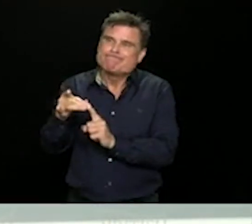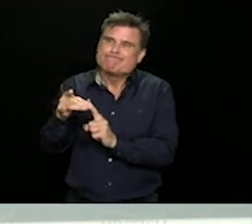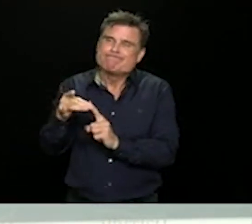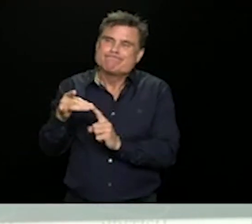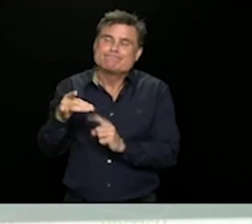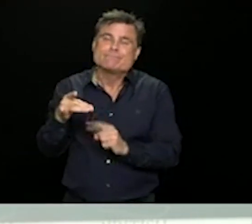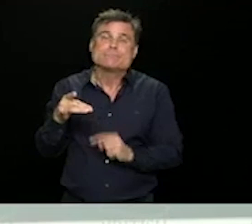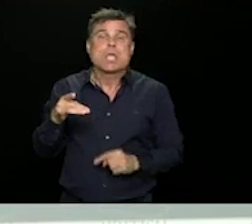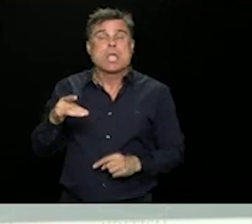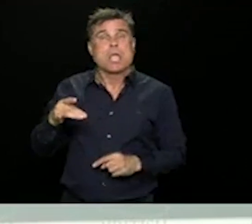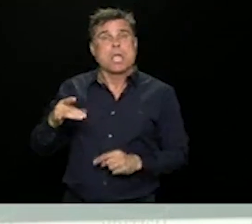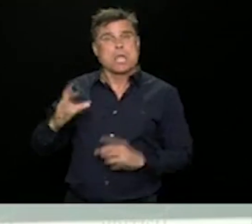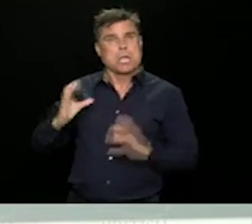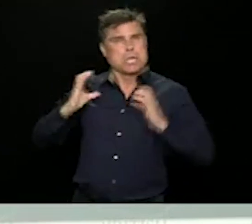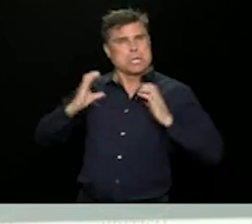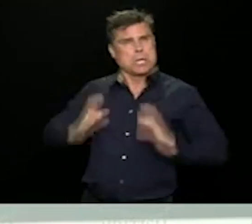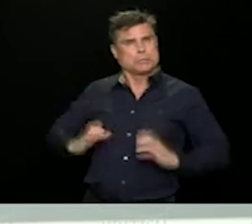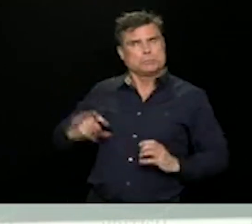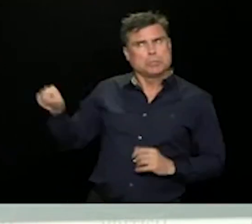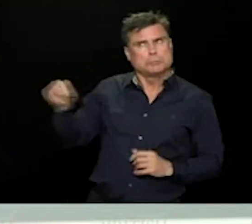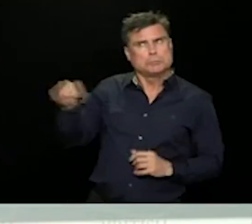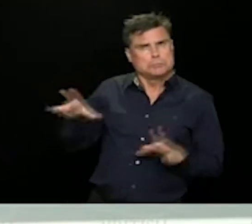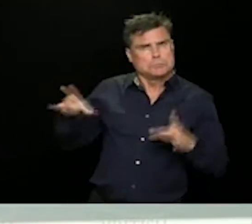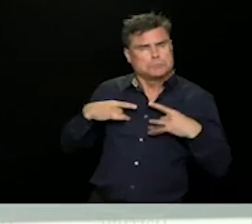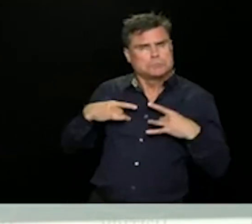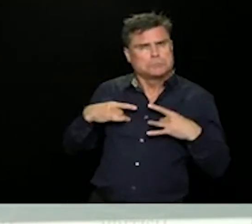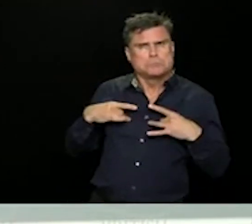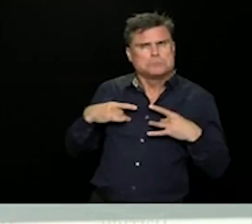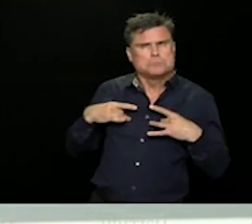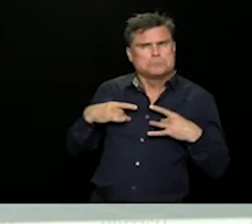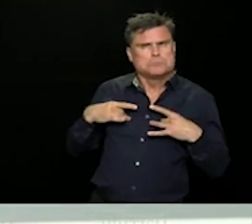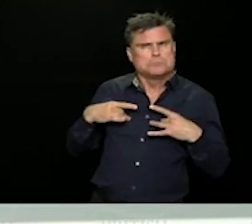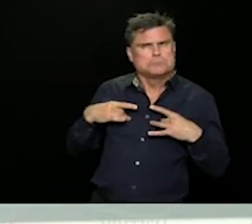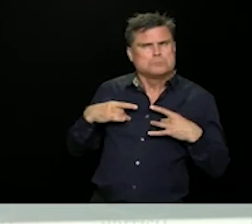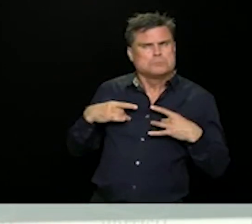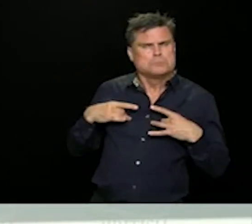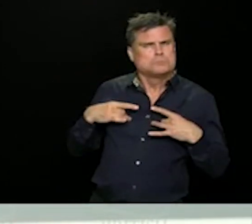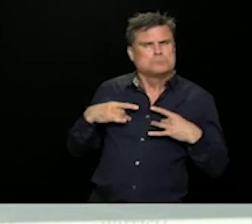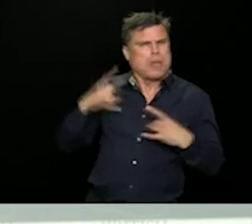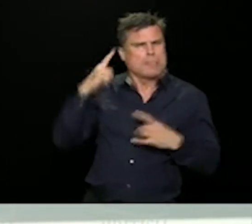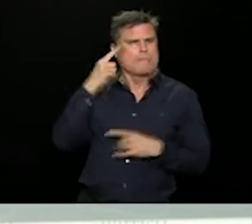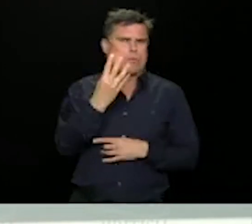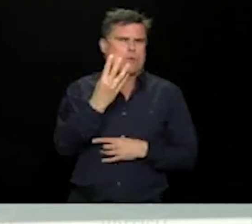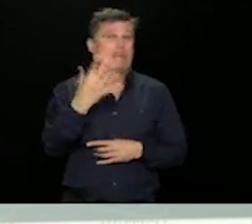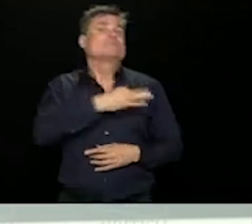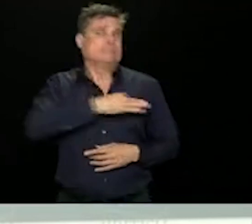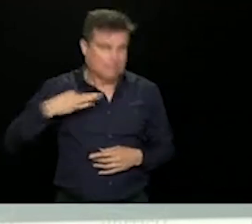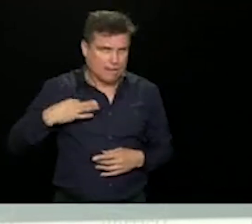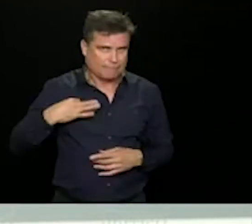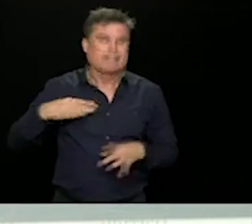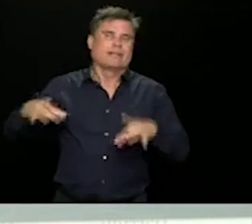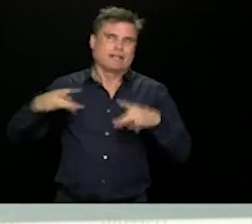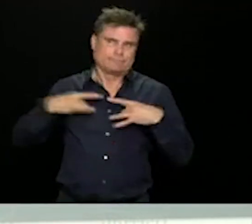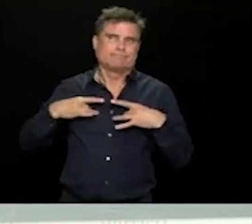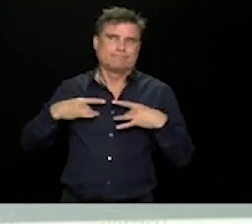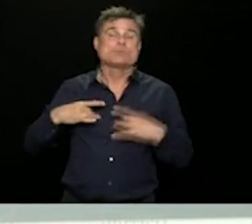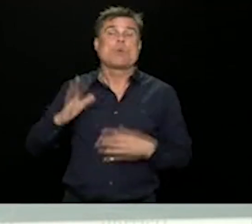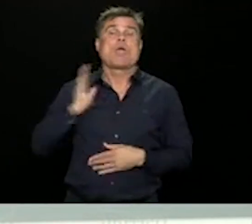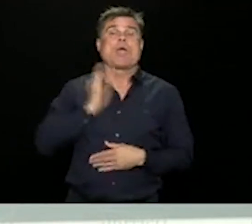symptoms, milder symptoms, and they may not have the appropriate spacing or barriers in place in the workplace.